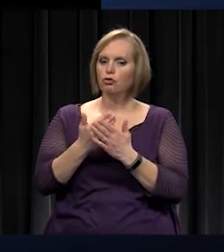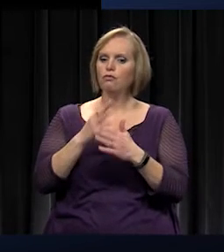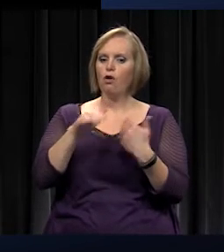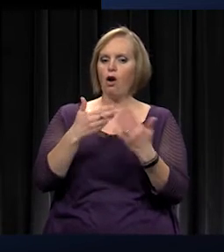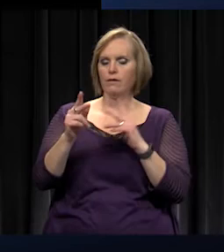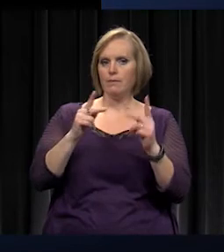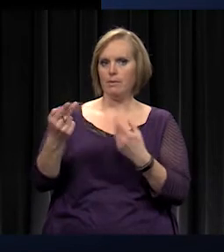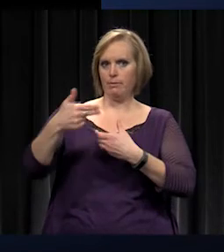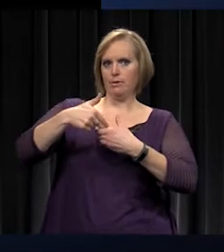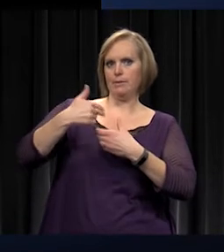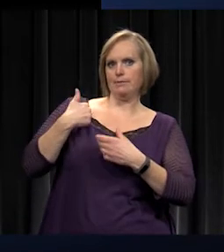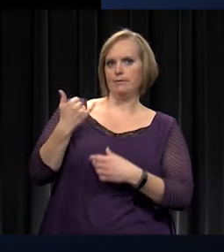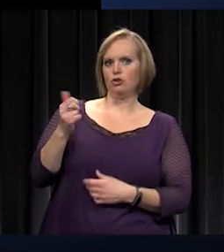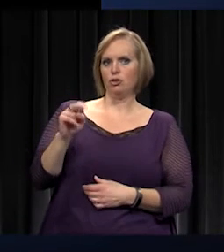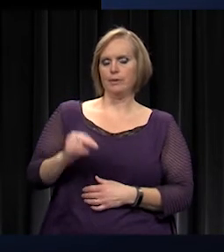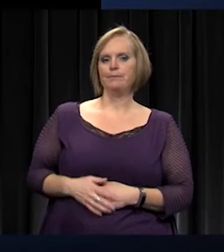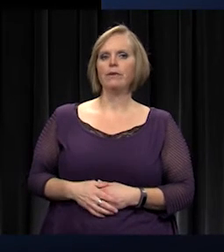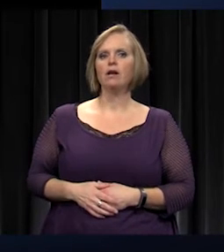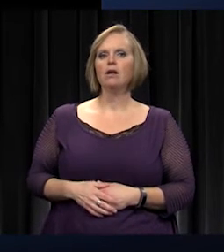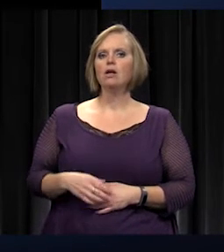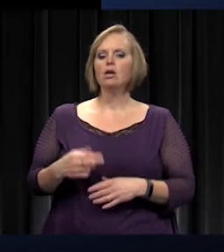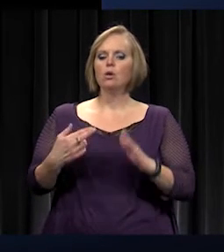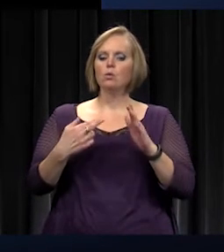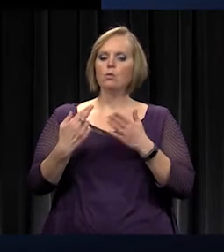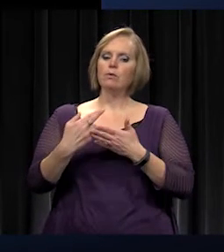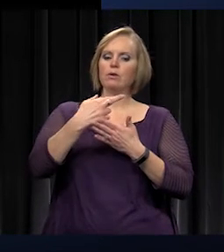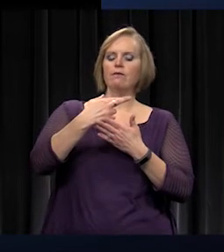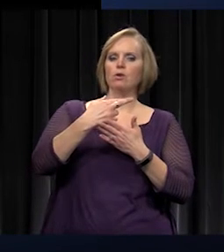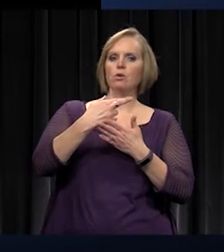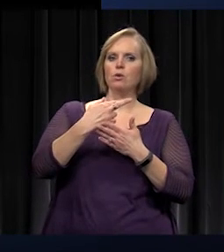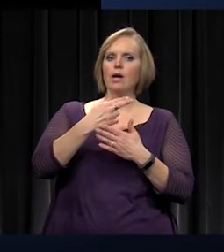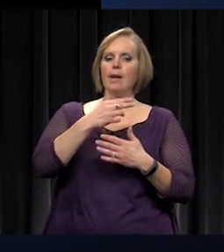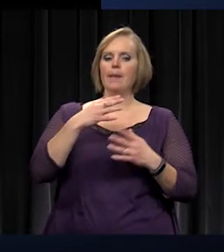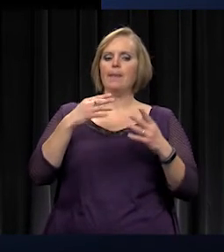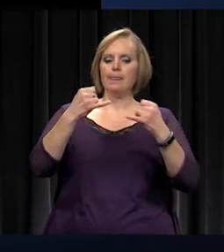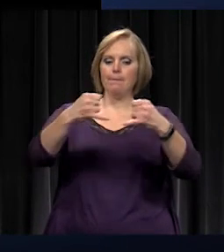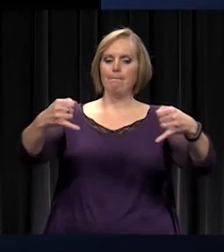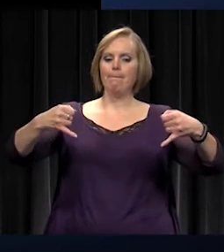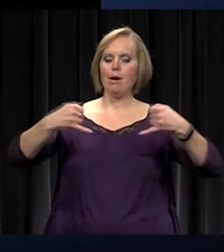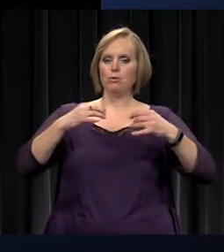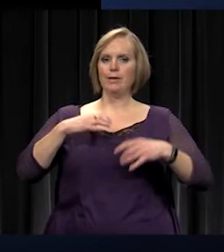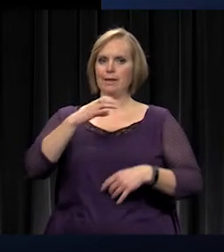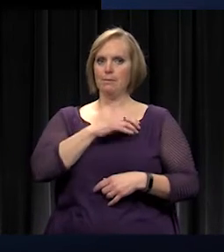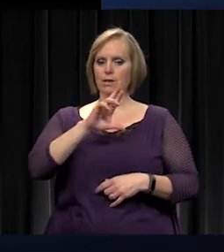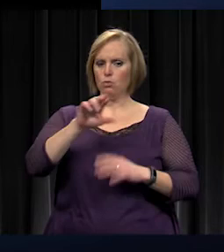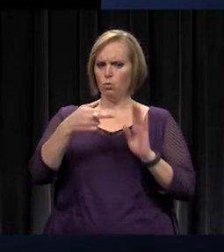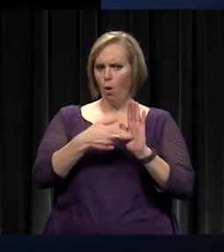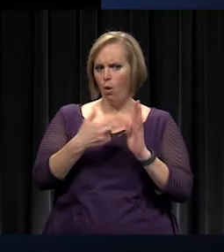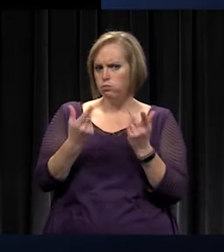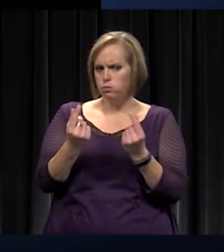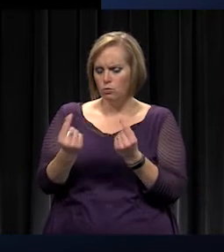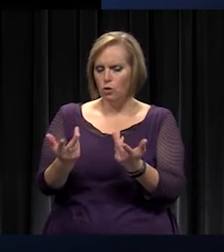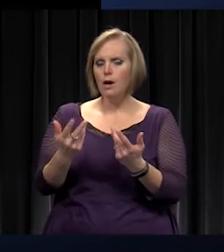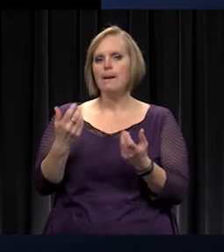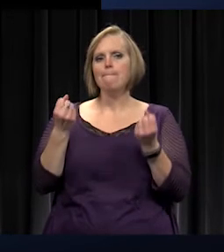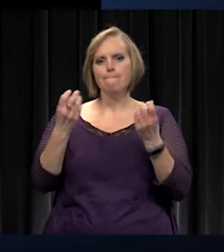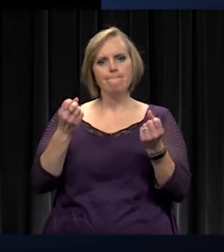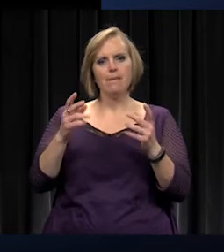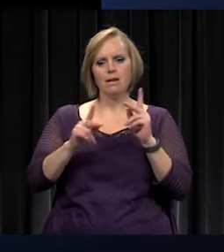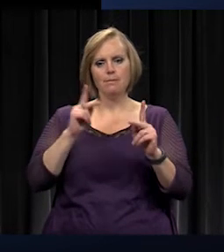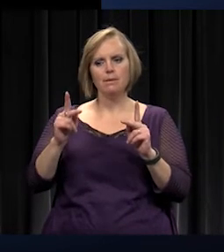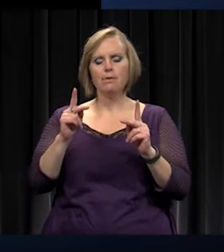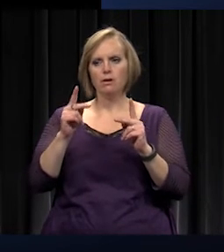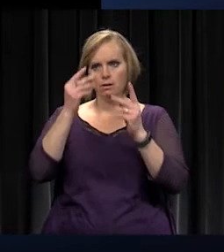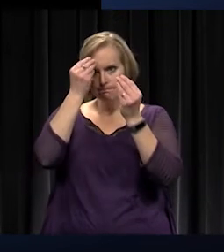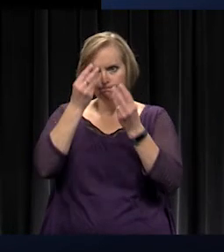We reviewed with the boundary review committee what their role was, because that was important. We had 130 folks and we were giving them lots of information and seeking lots of